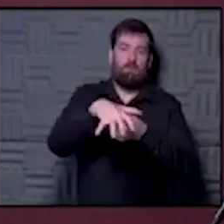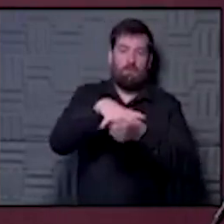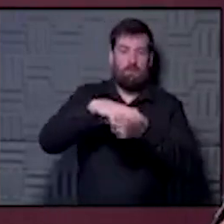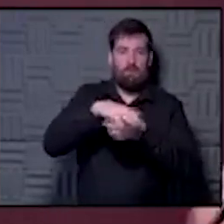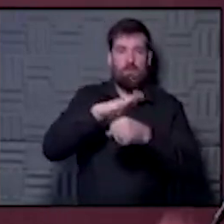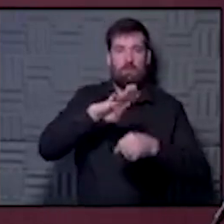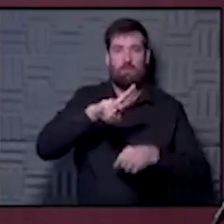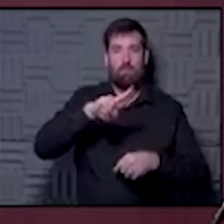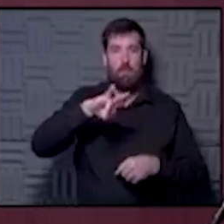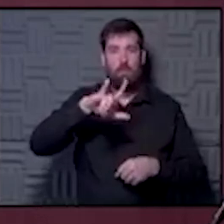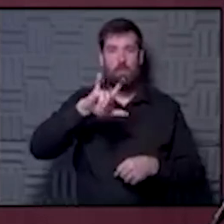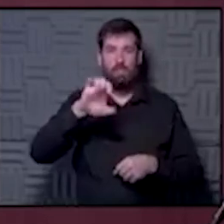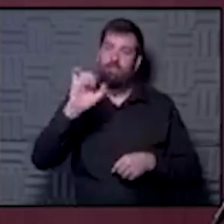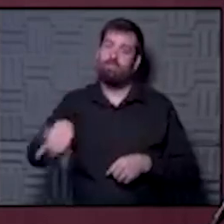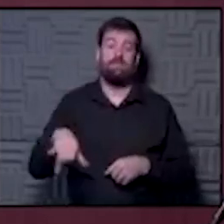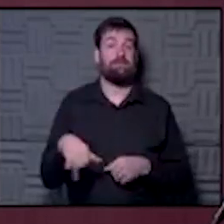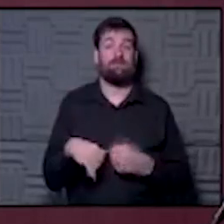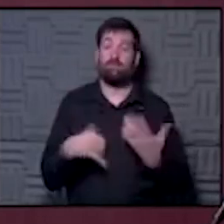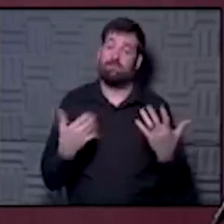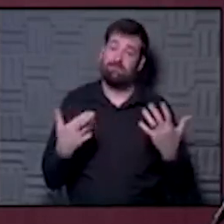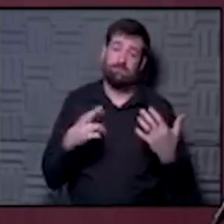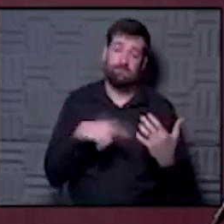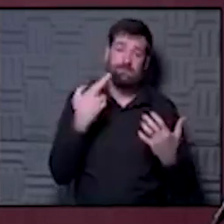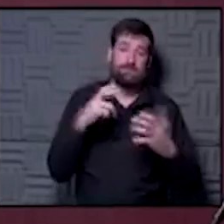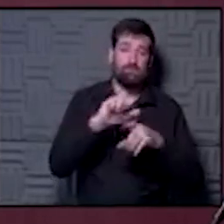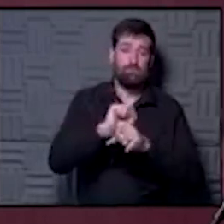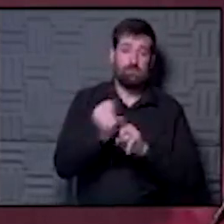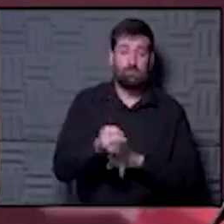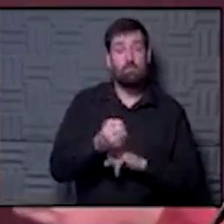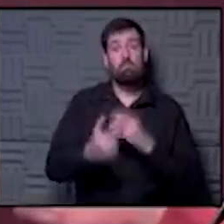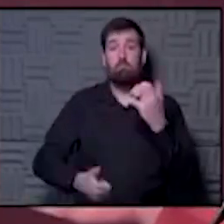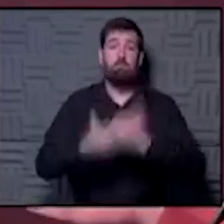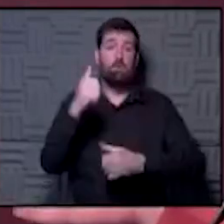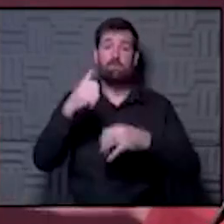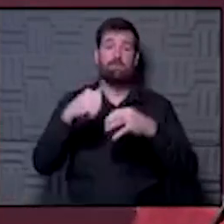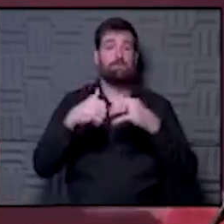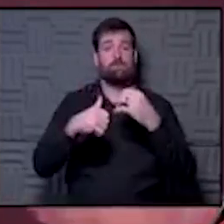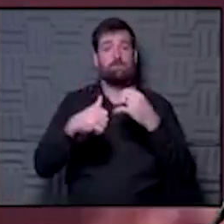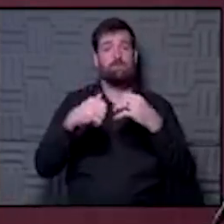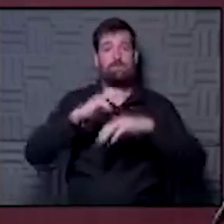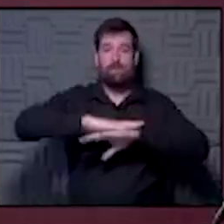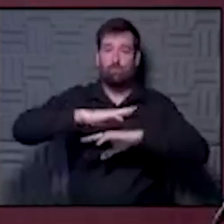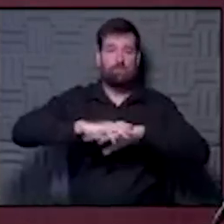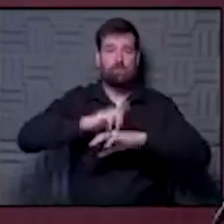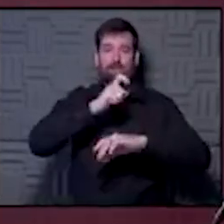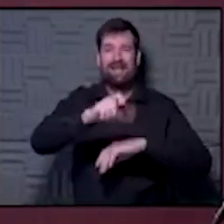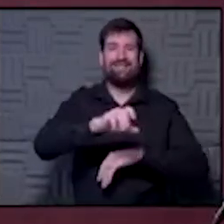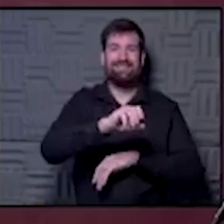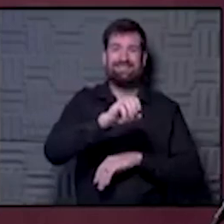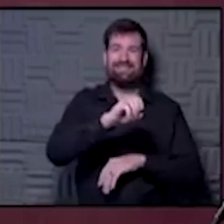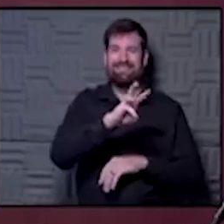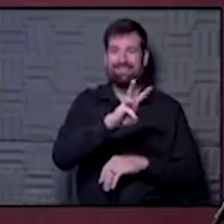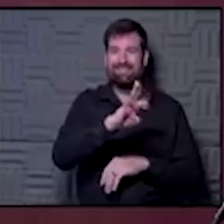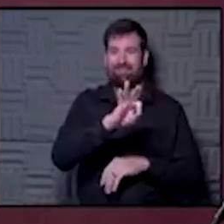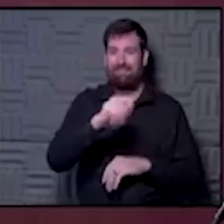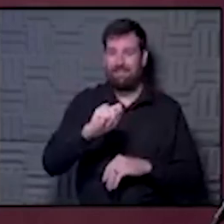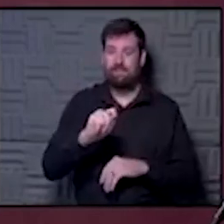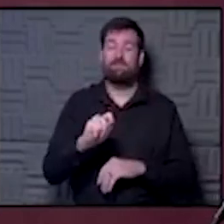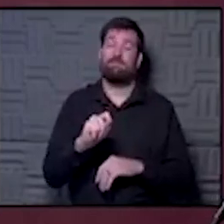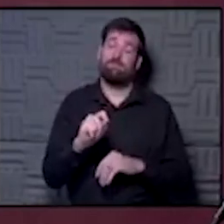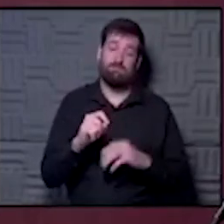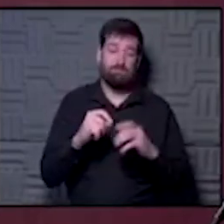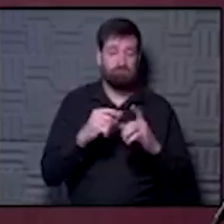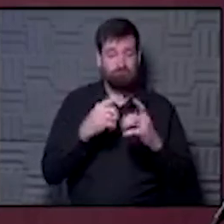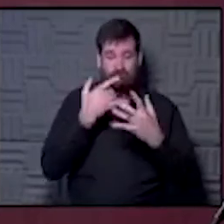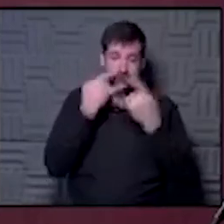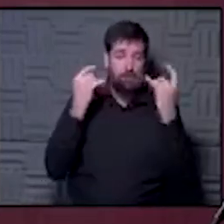to the table, which is also a highly vulnerable situation. And most tables aren't six feet across, so you aren't socially distant. You have your mask